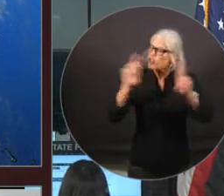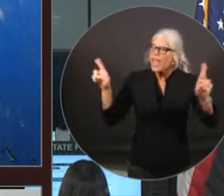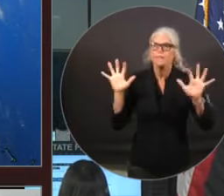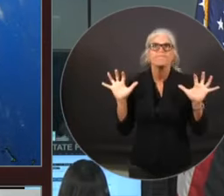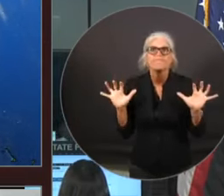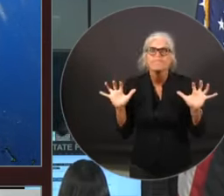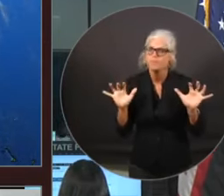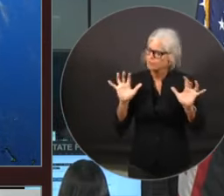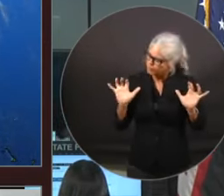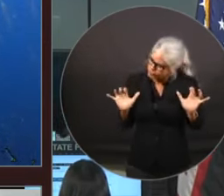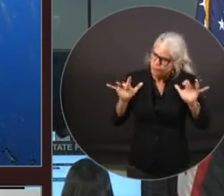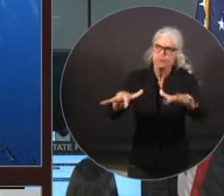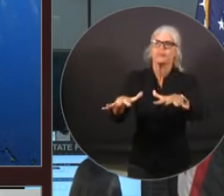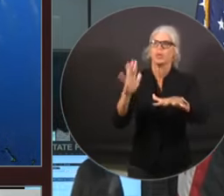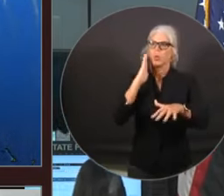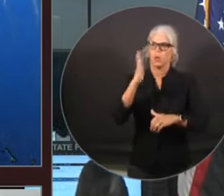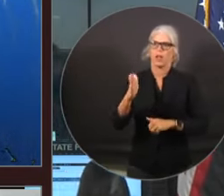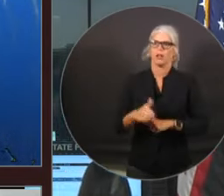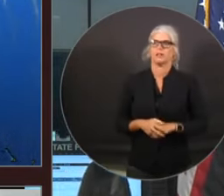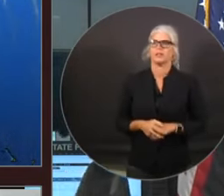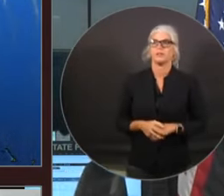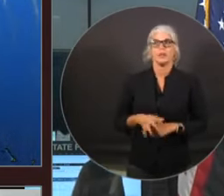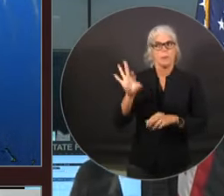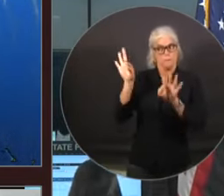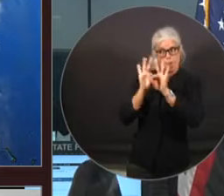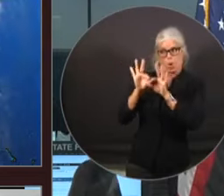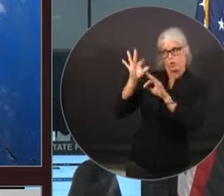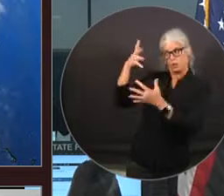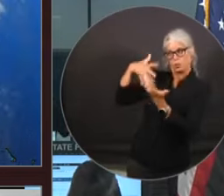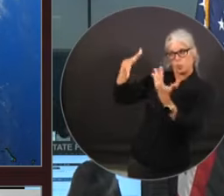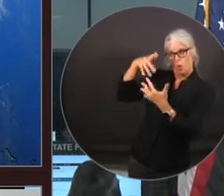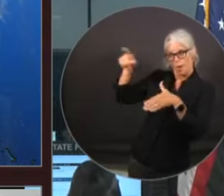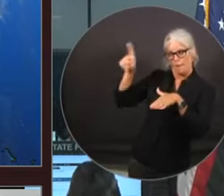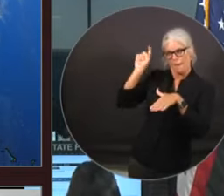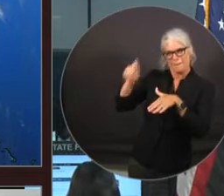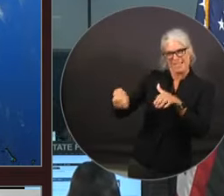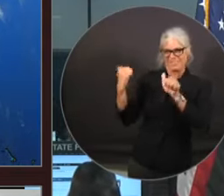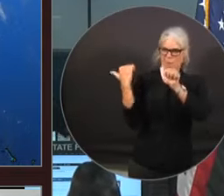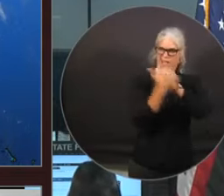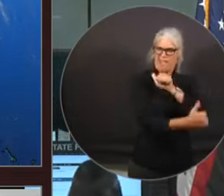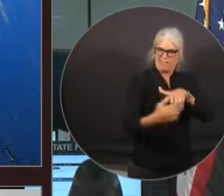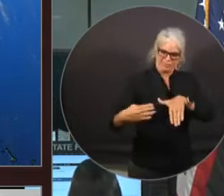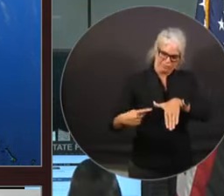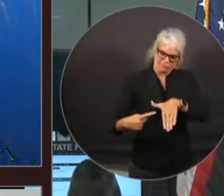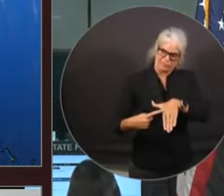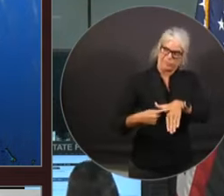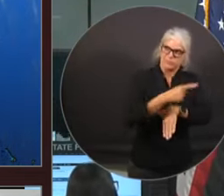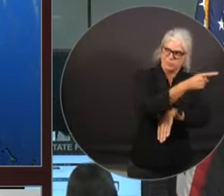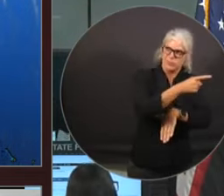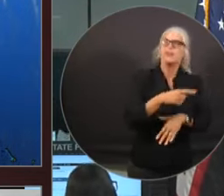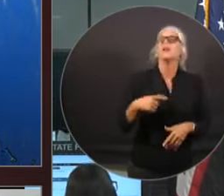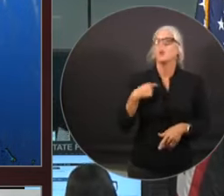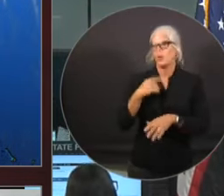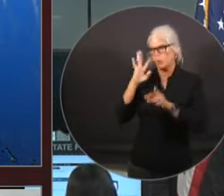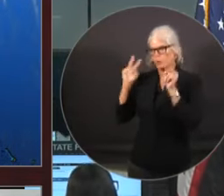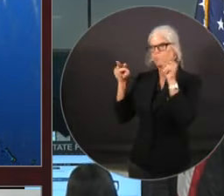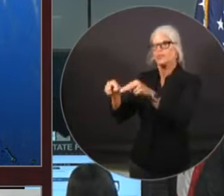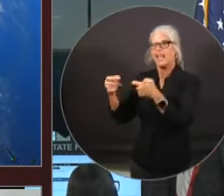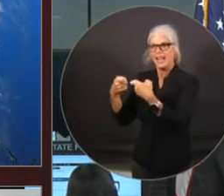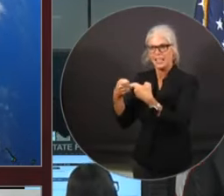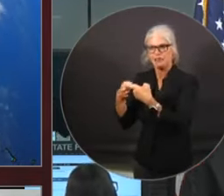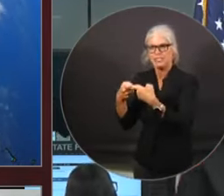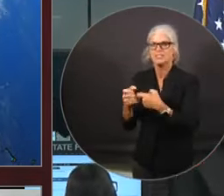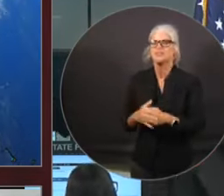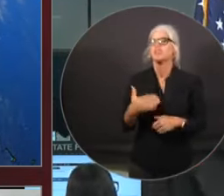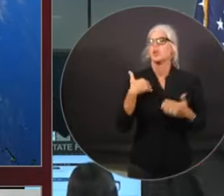We're going to work as soon as this storm passes to get the power back on and to help the floridians who may be in need. And with that, I'll turn it over to